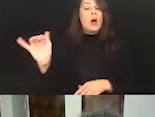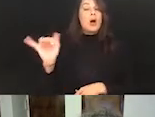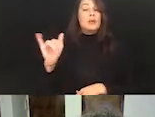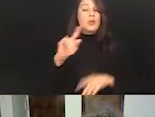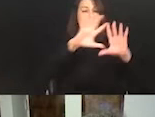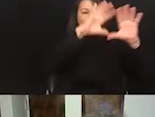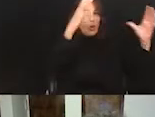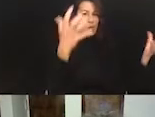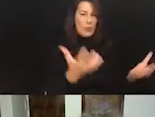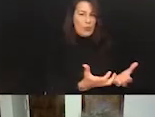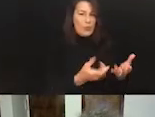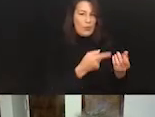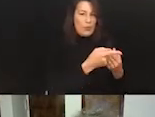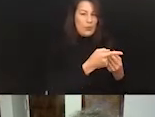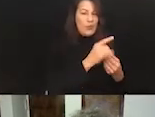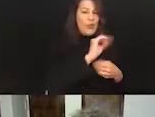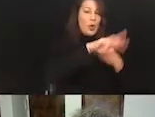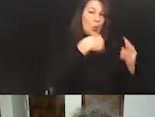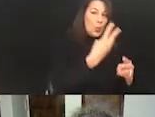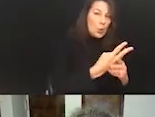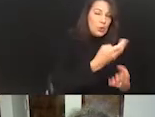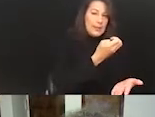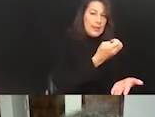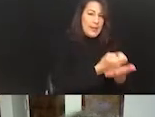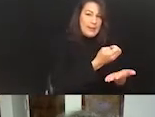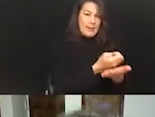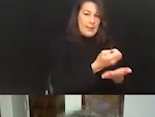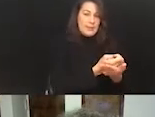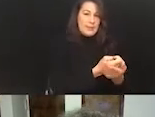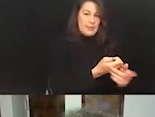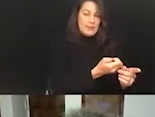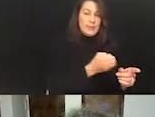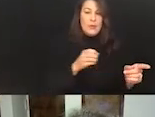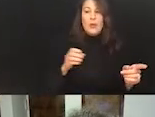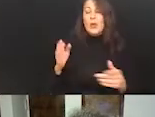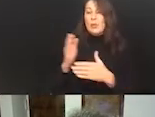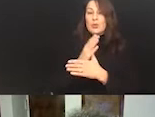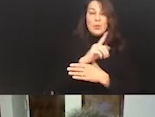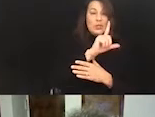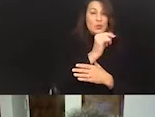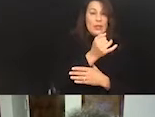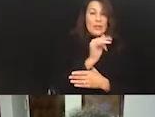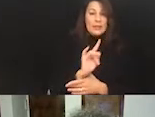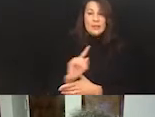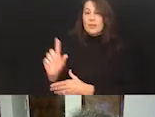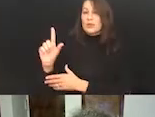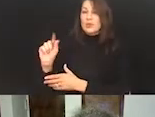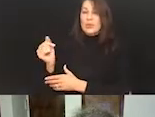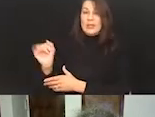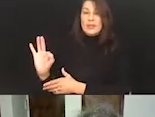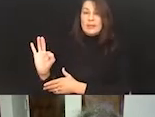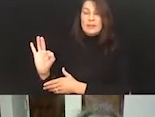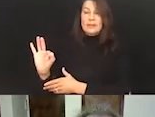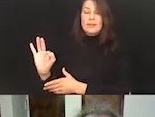And that is the World Economic Forum. And so between 2018 and 2019, they